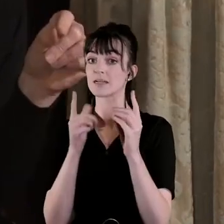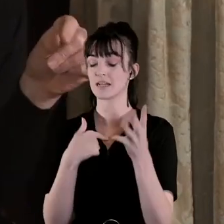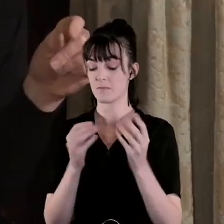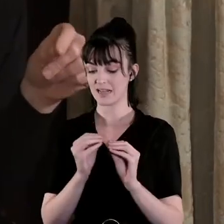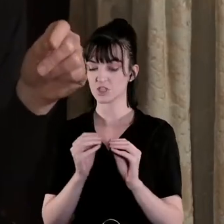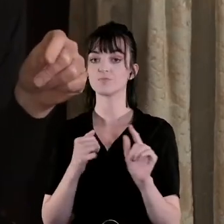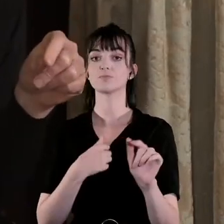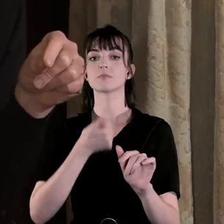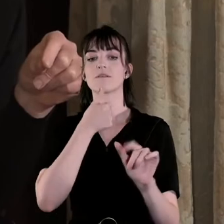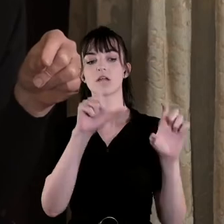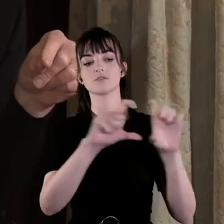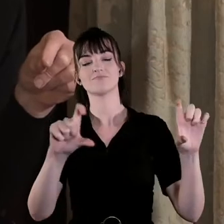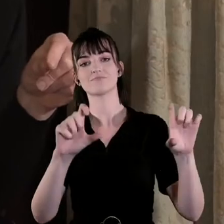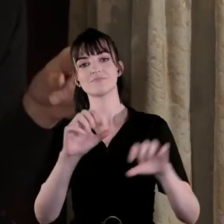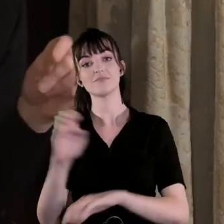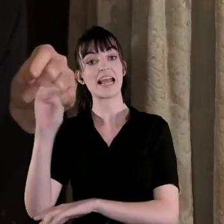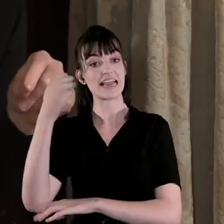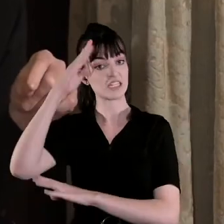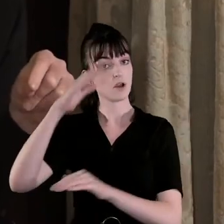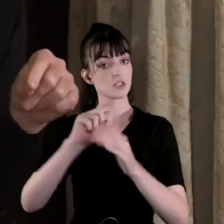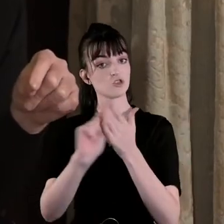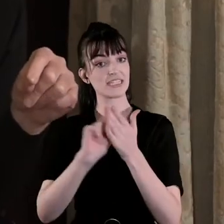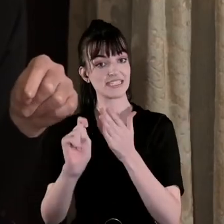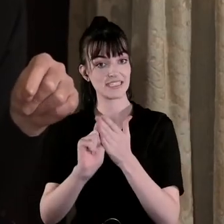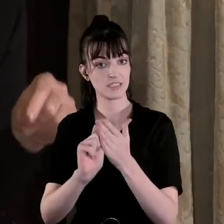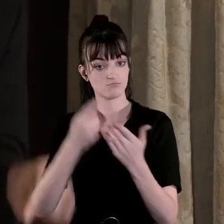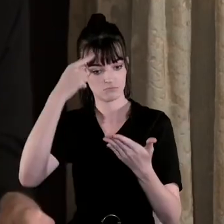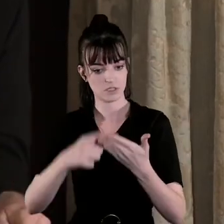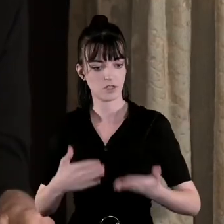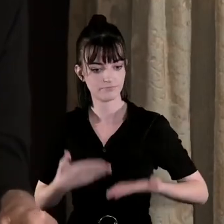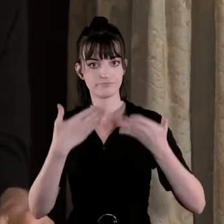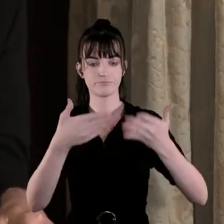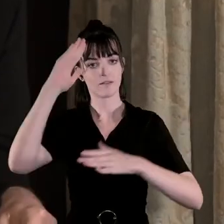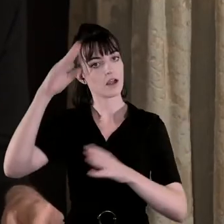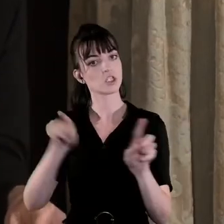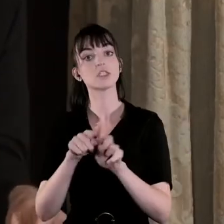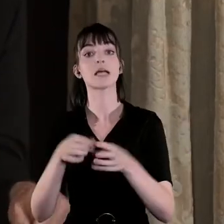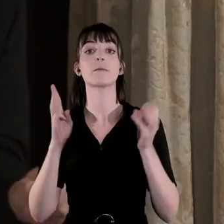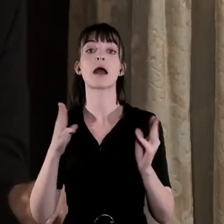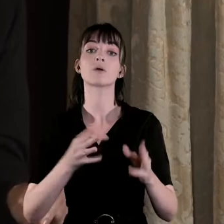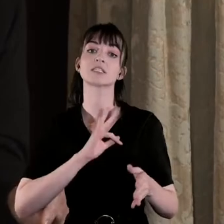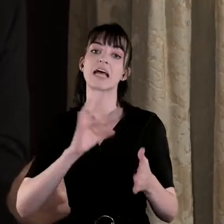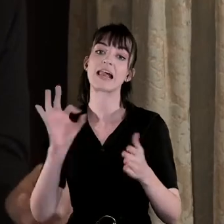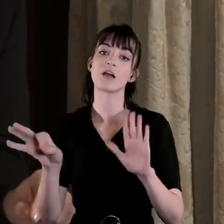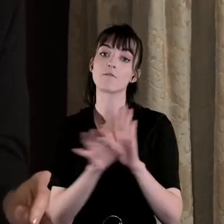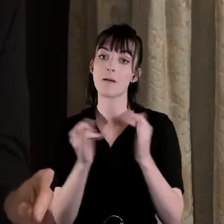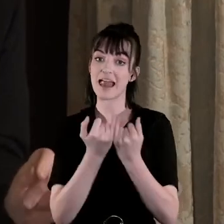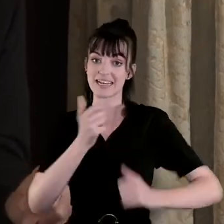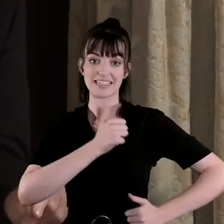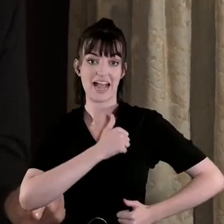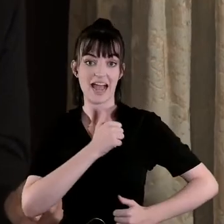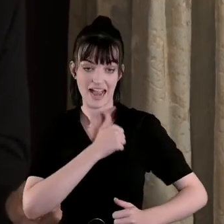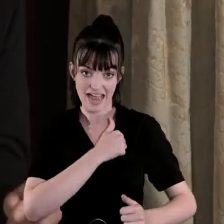clauses of the Anglo-Irish treaty to grant Ireland the same powers of self-government as enjoyed by Canada Australia